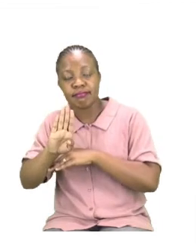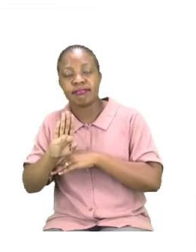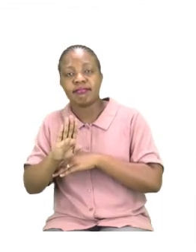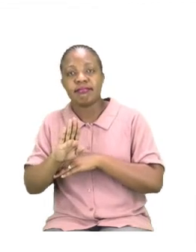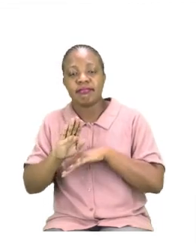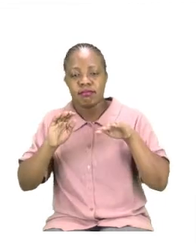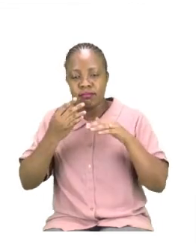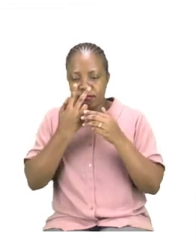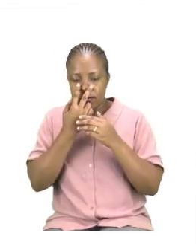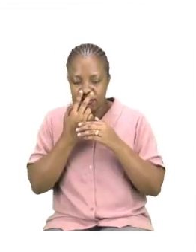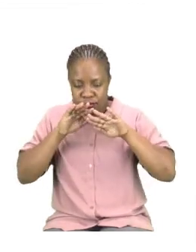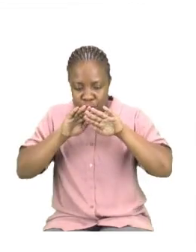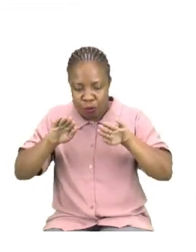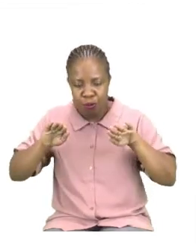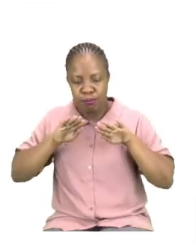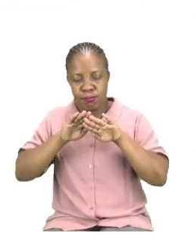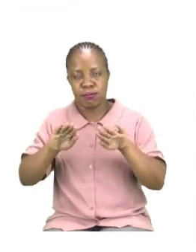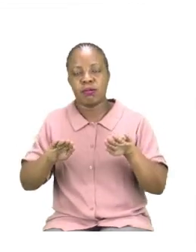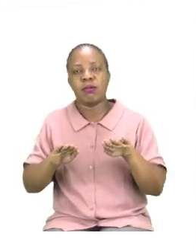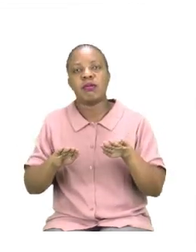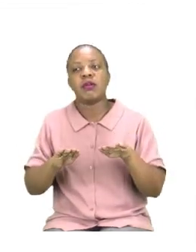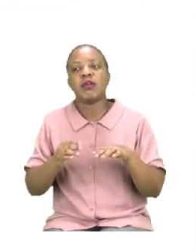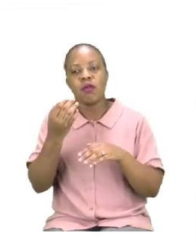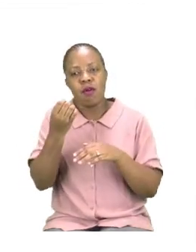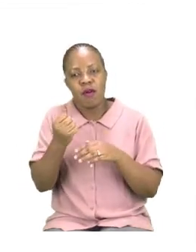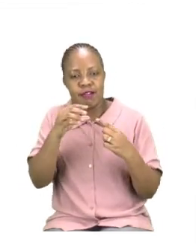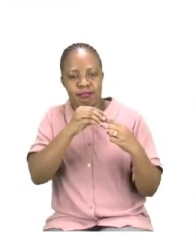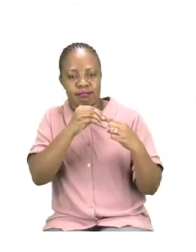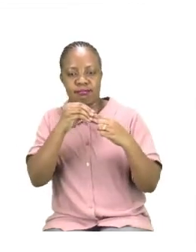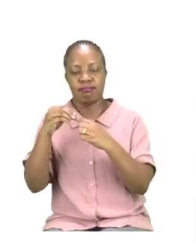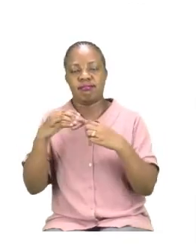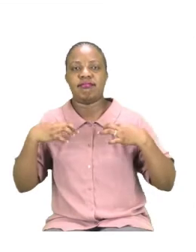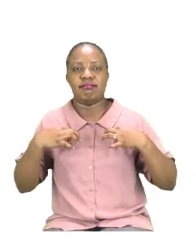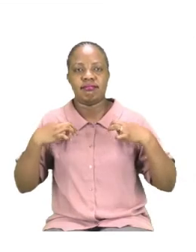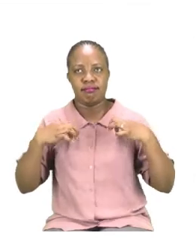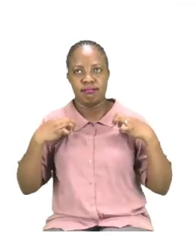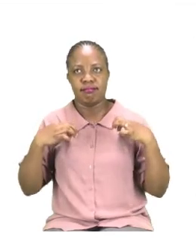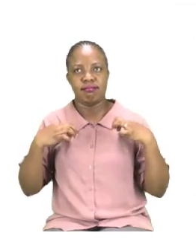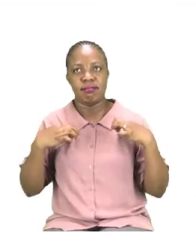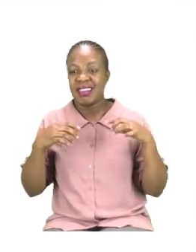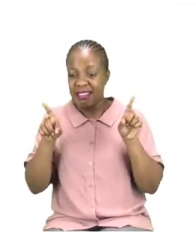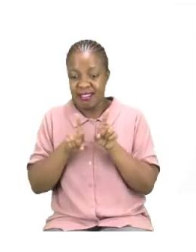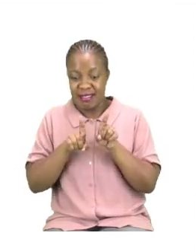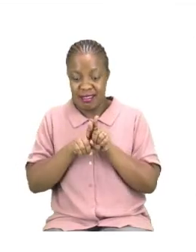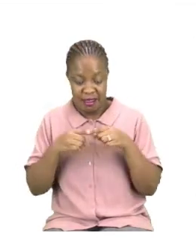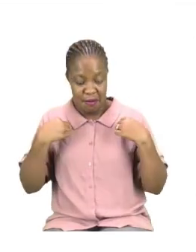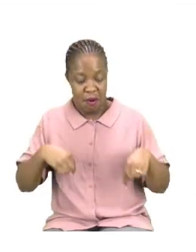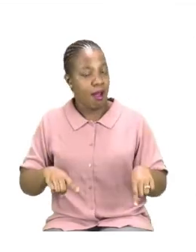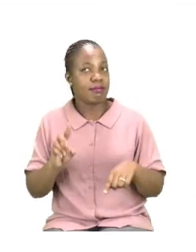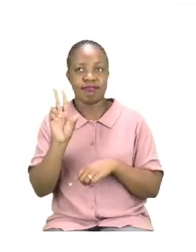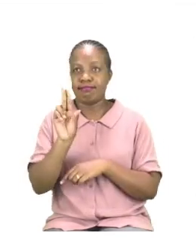special clothes for the water, we can't just wear anything. We need a swimming costume.